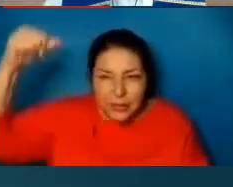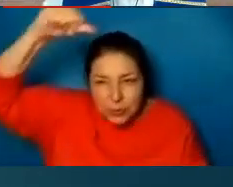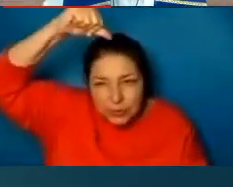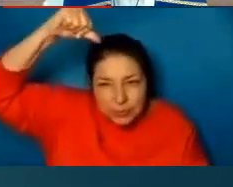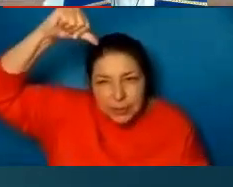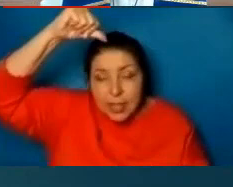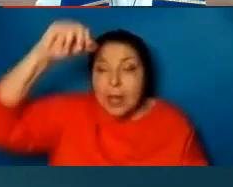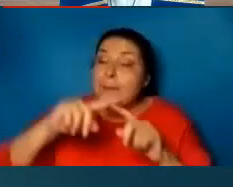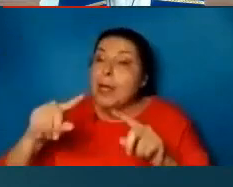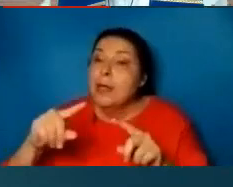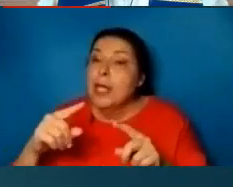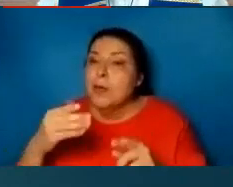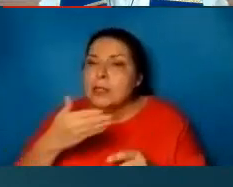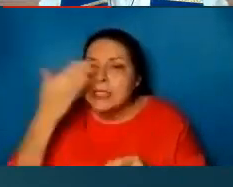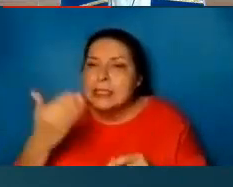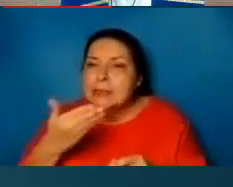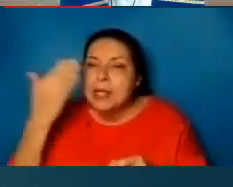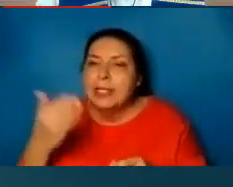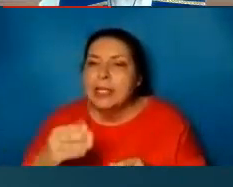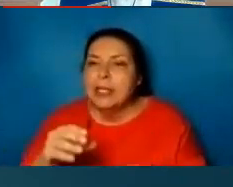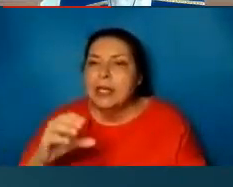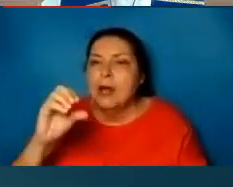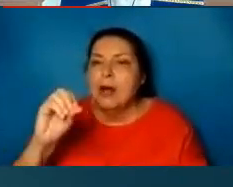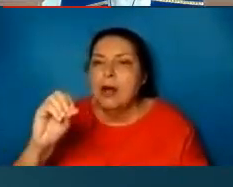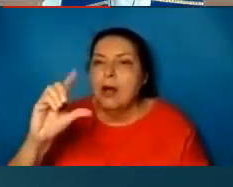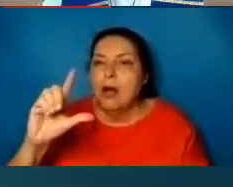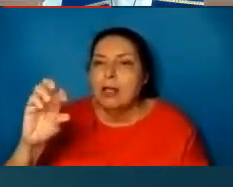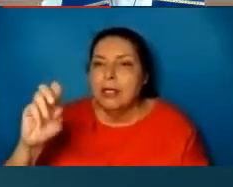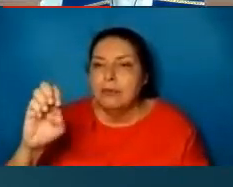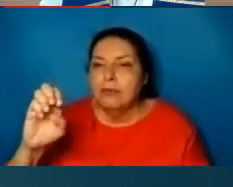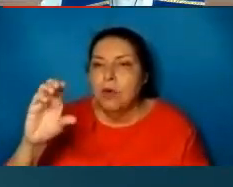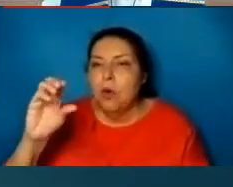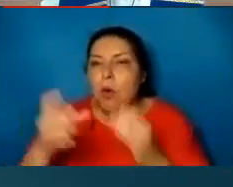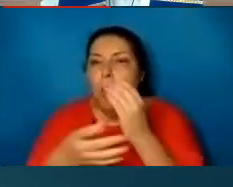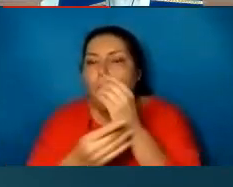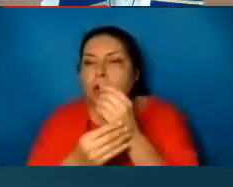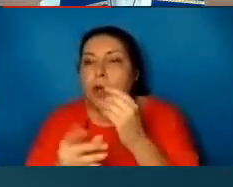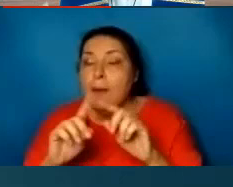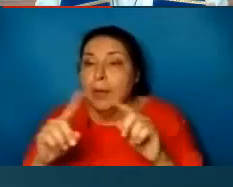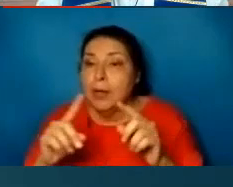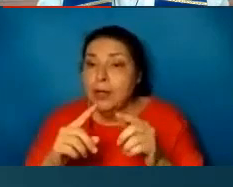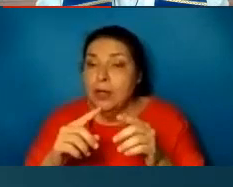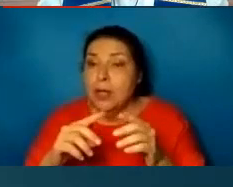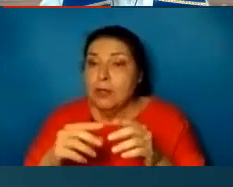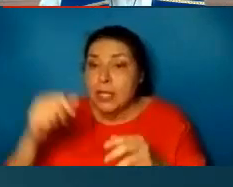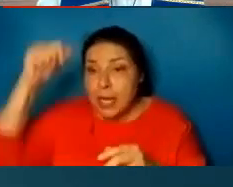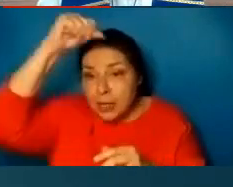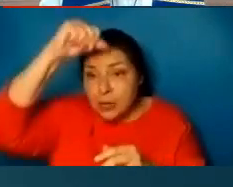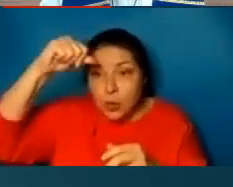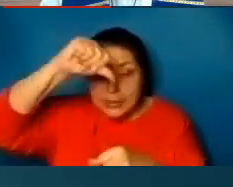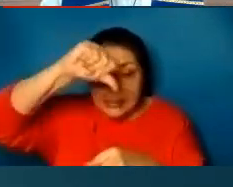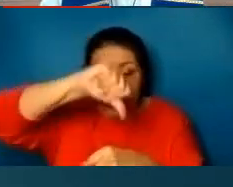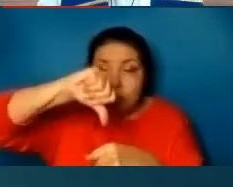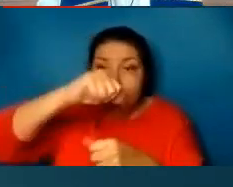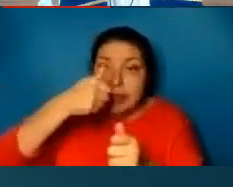oil. But it was the anointing that was the important part. This signified that God had chosen